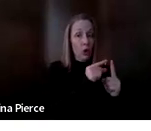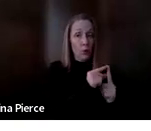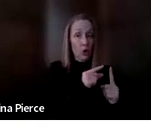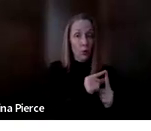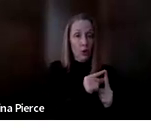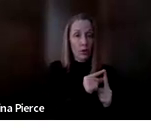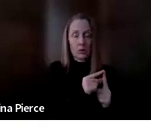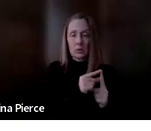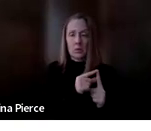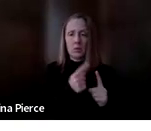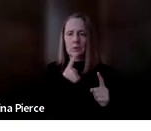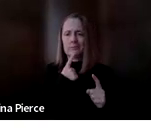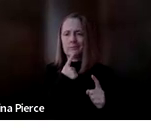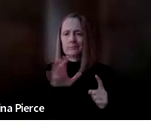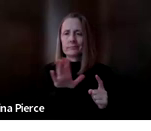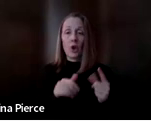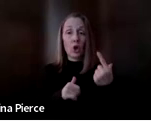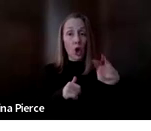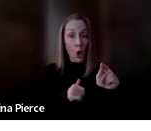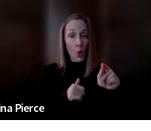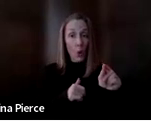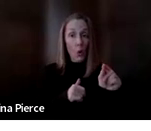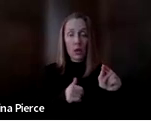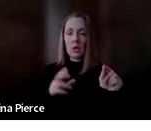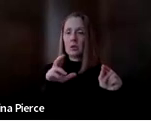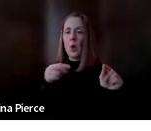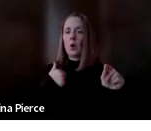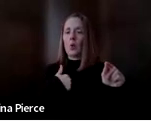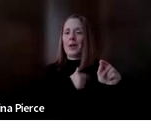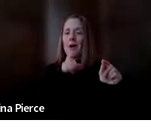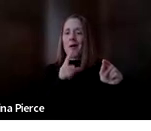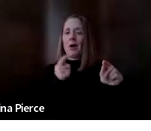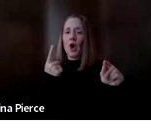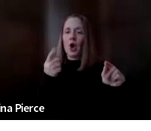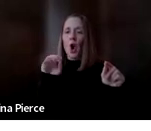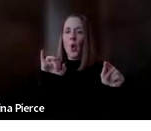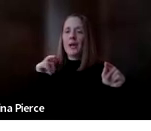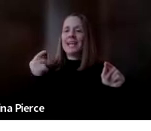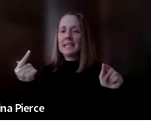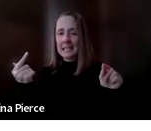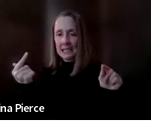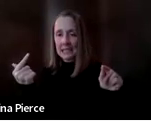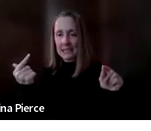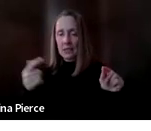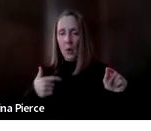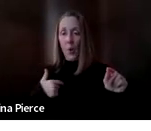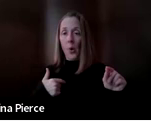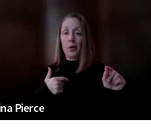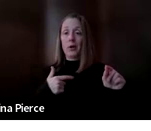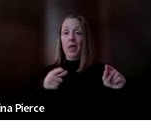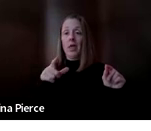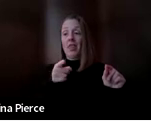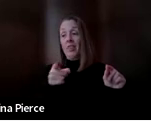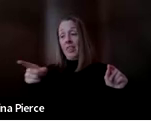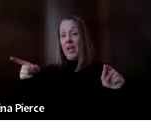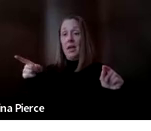if we use the word go, we could say, you know, we are going or, you know, past tense, they went to the store. So